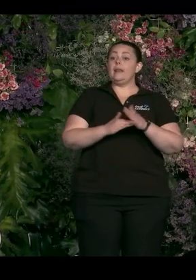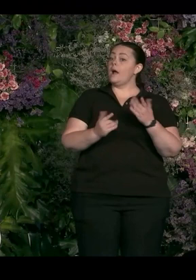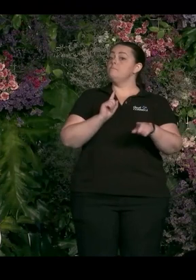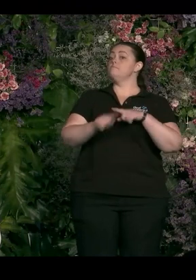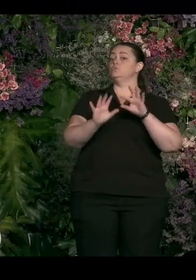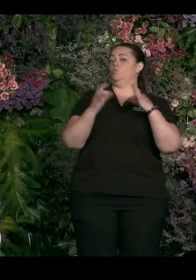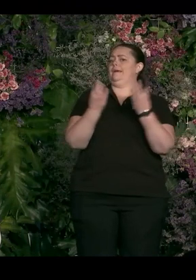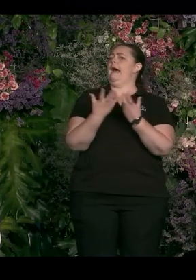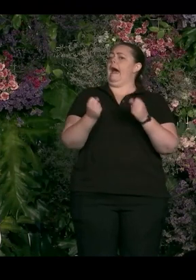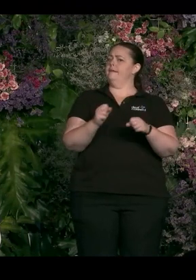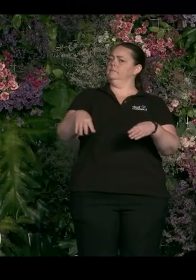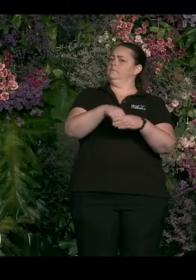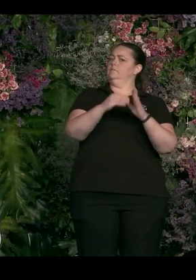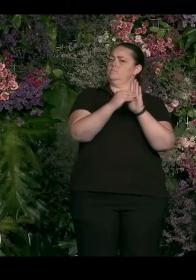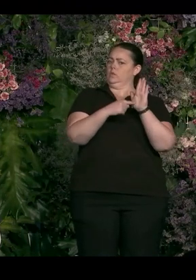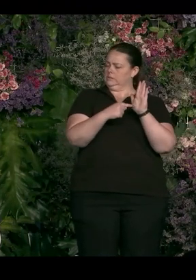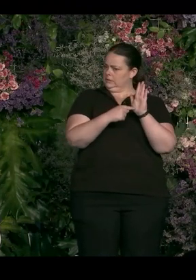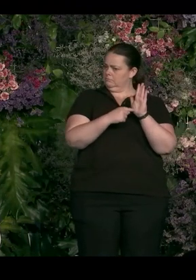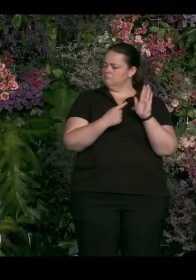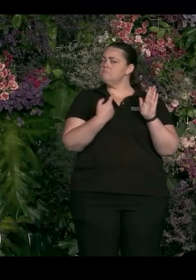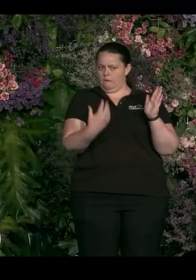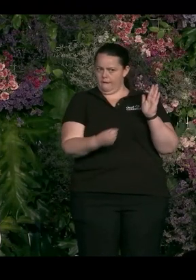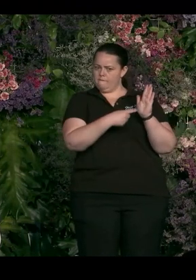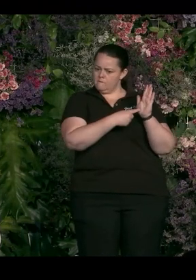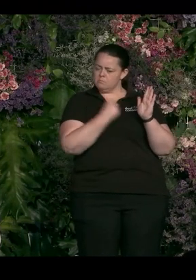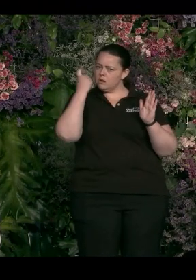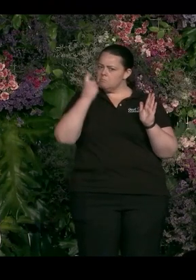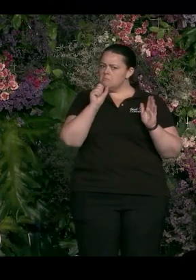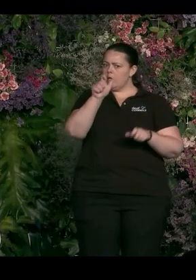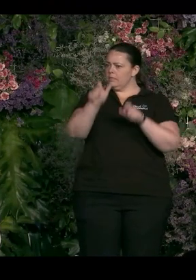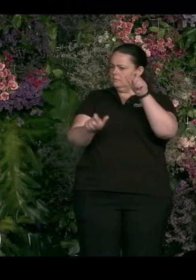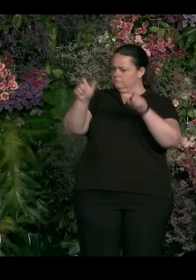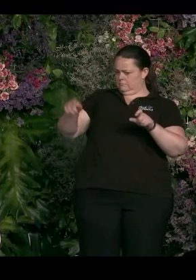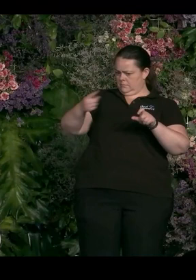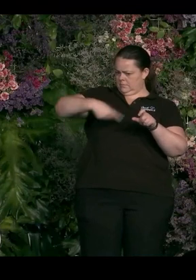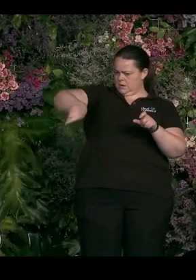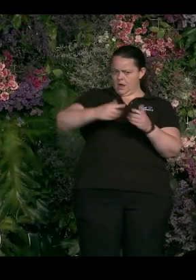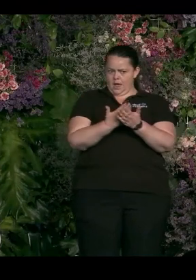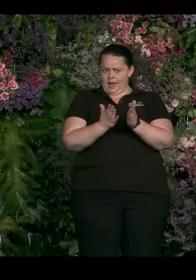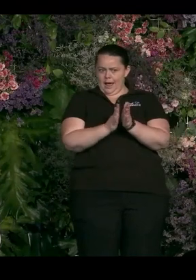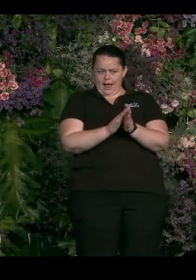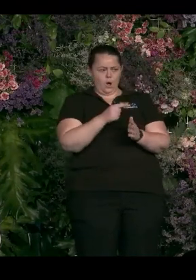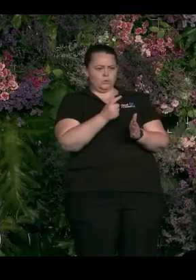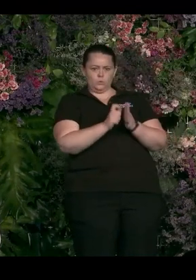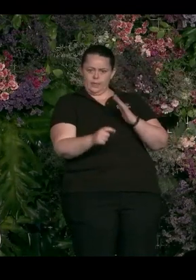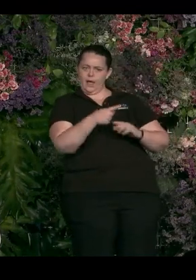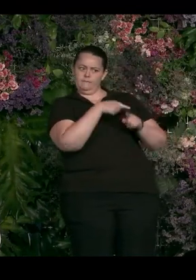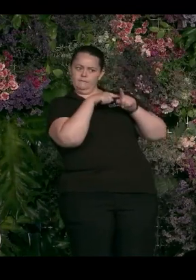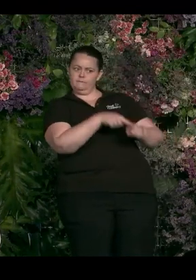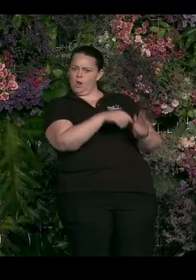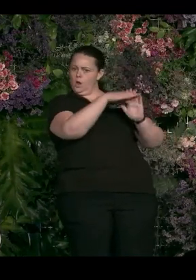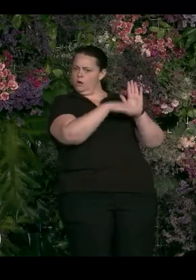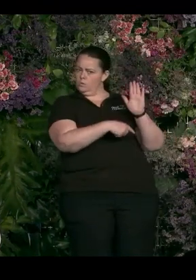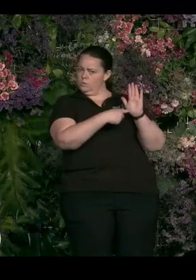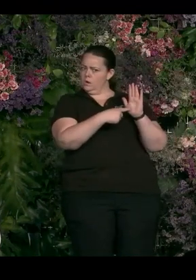how do you see your leaders implementing or living the values that they espouse? Yeah, look, I mean, I think on the